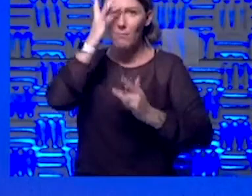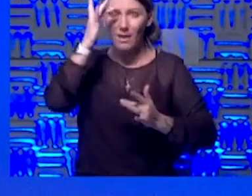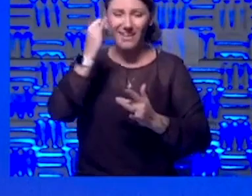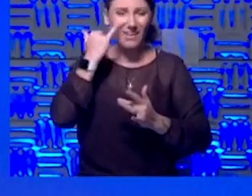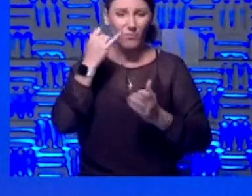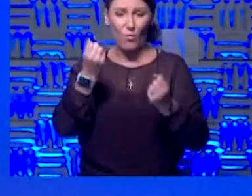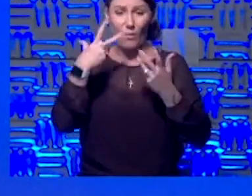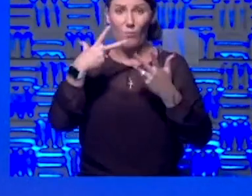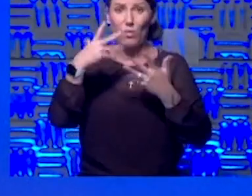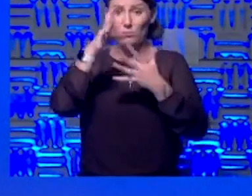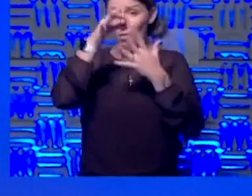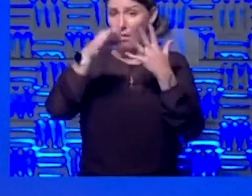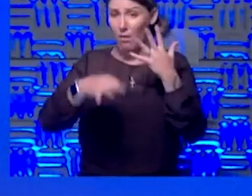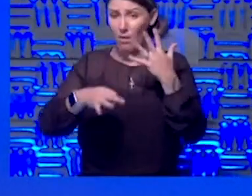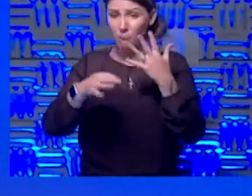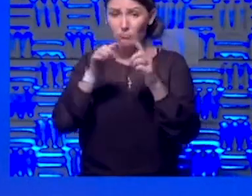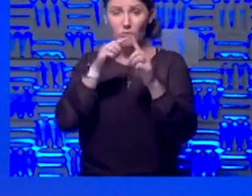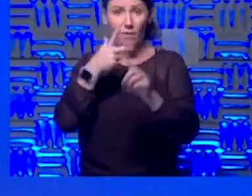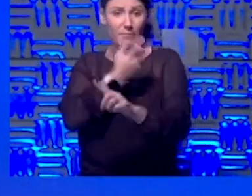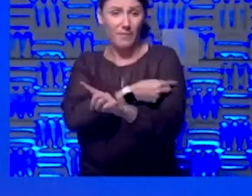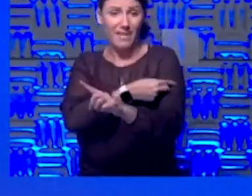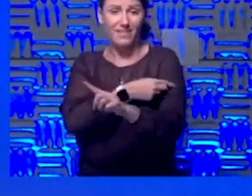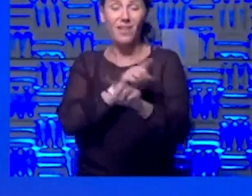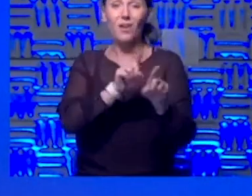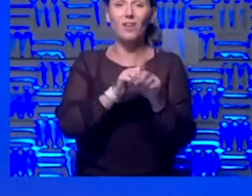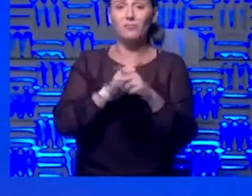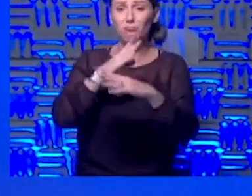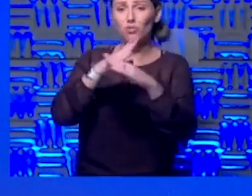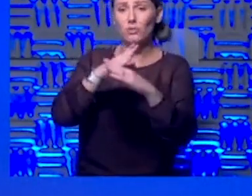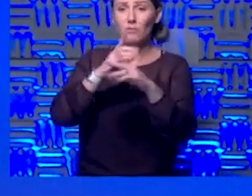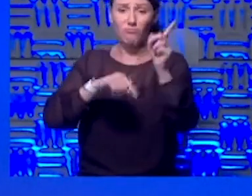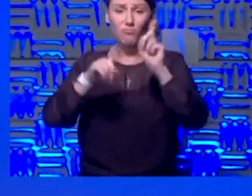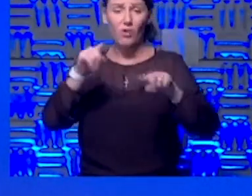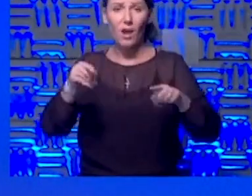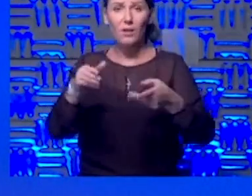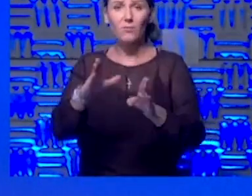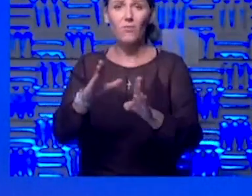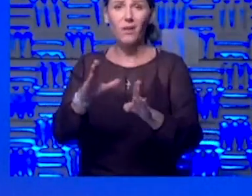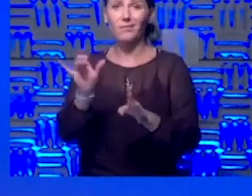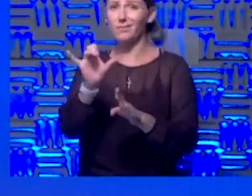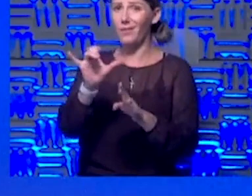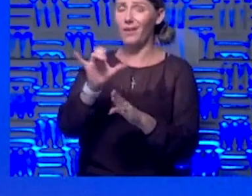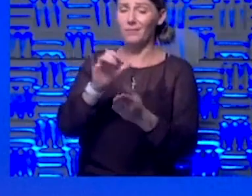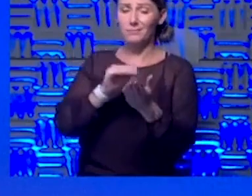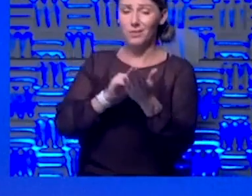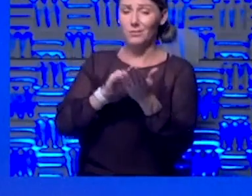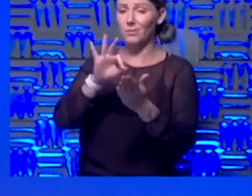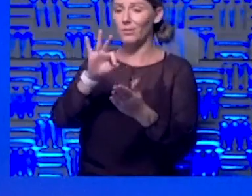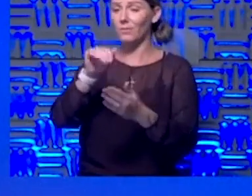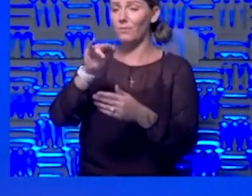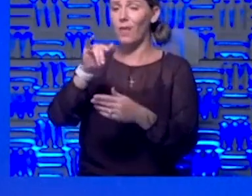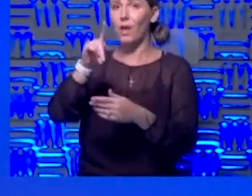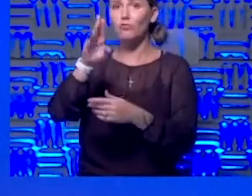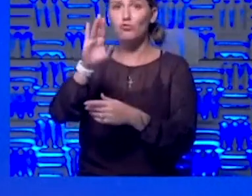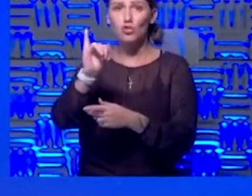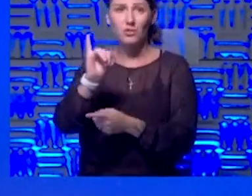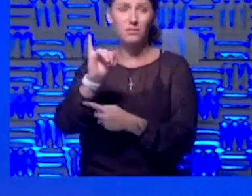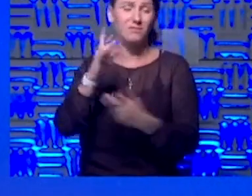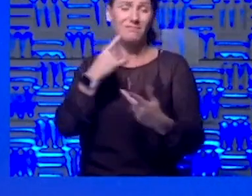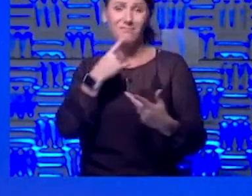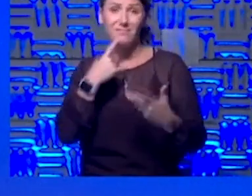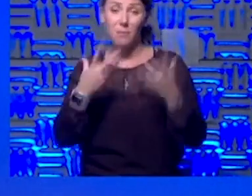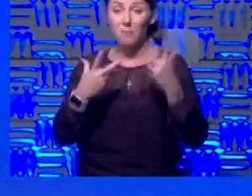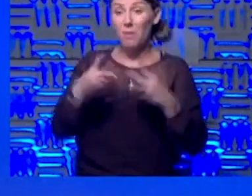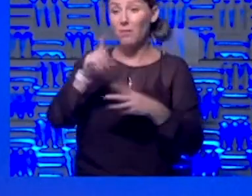choices of vaccines to choose from, they also protect you in different ways. And even Dr. Fauci has stated, you may need two or three different vaccines